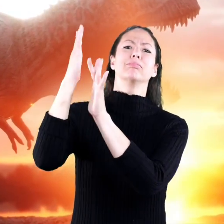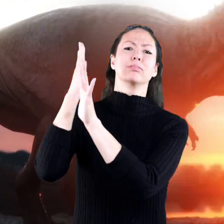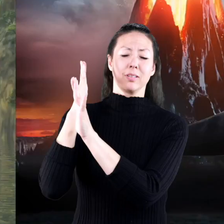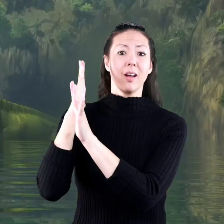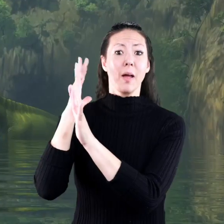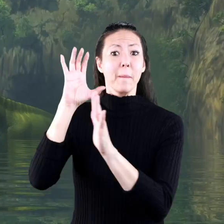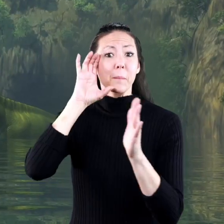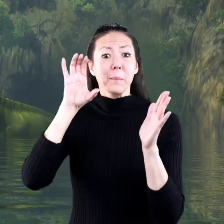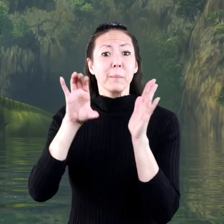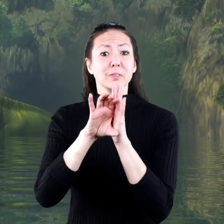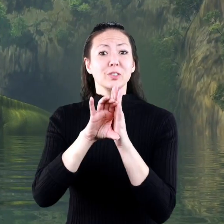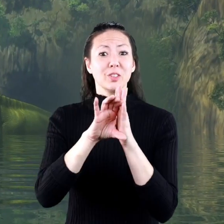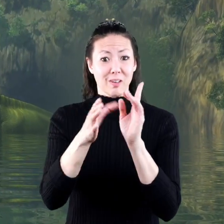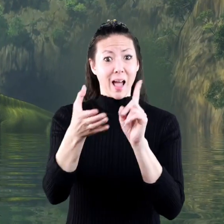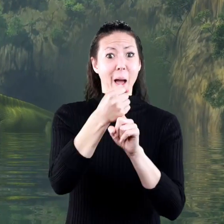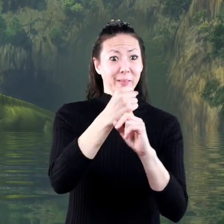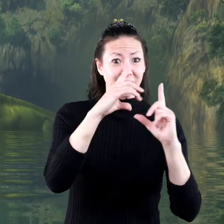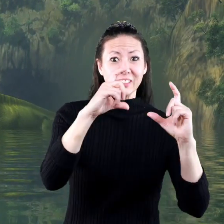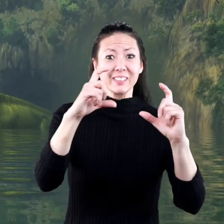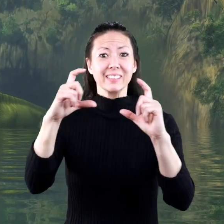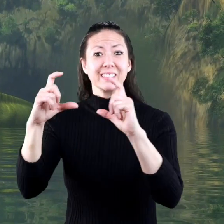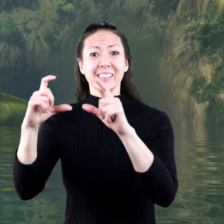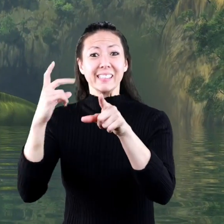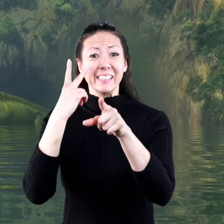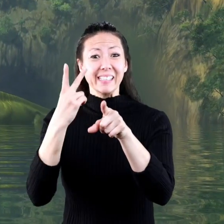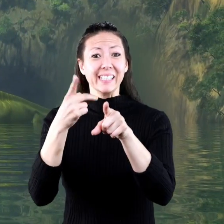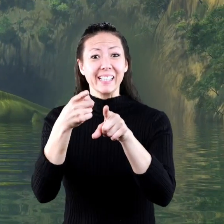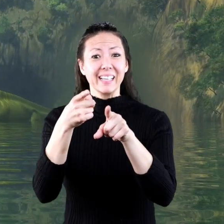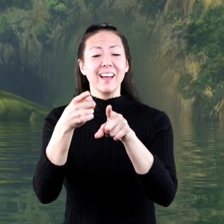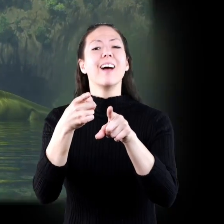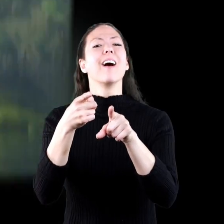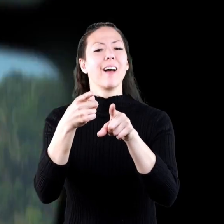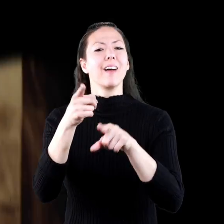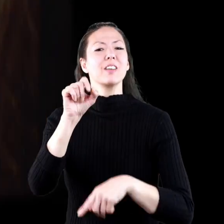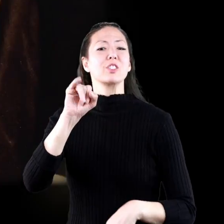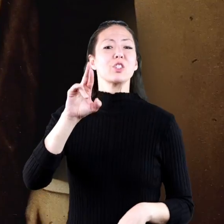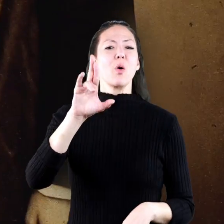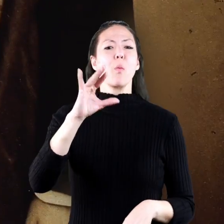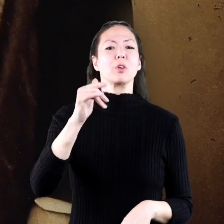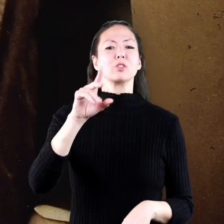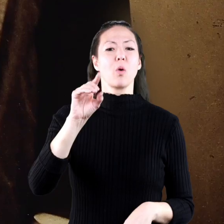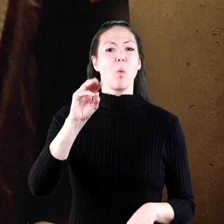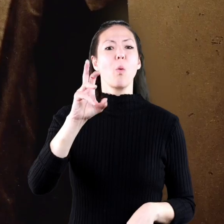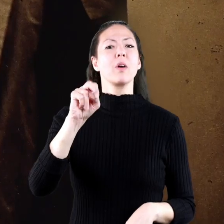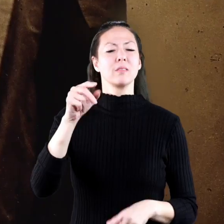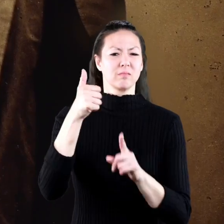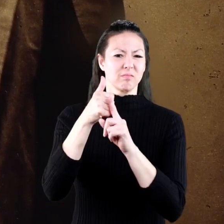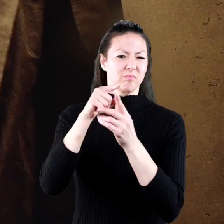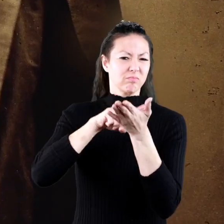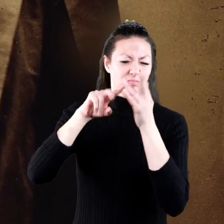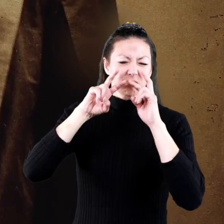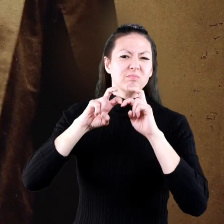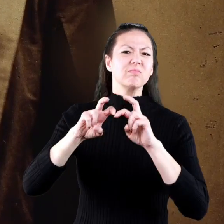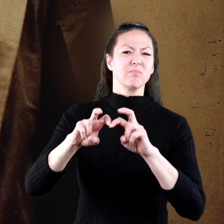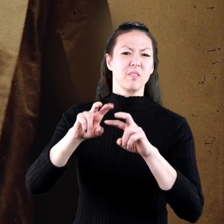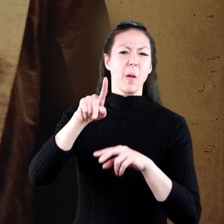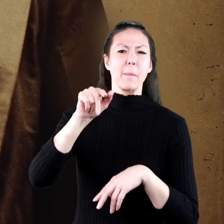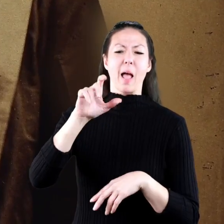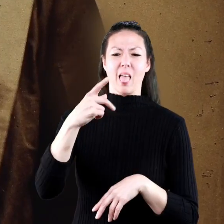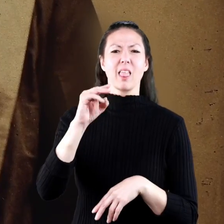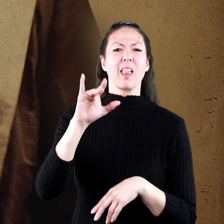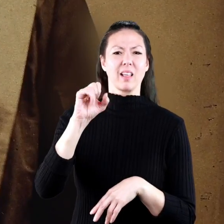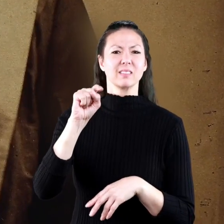dinosaurs have captured our imagination ever since sir richard owen a